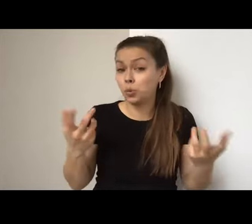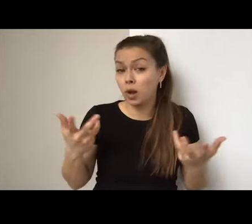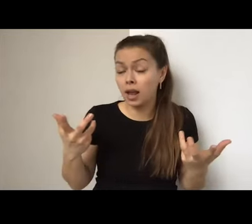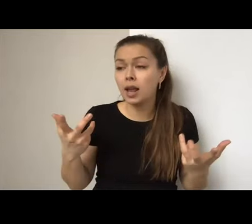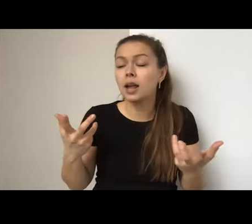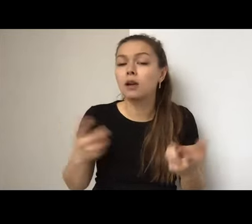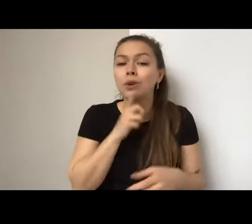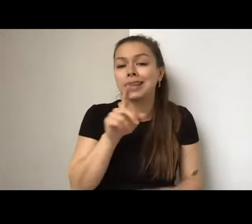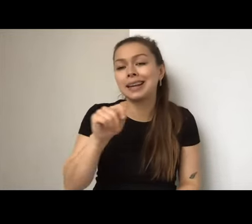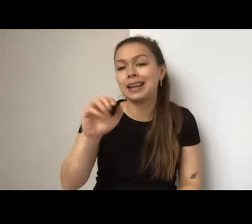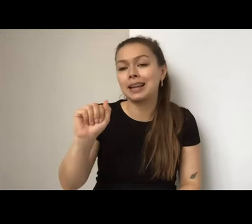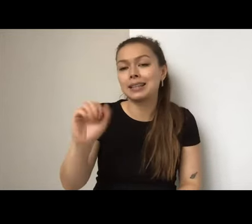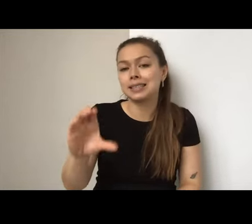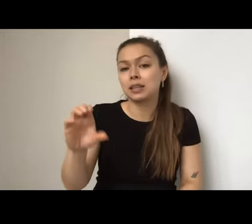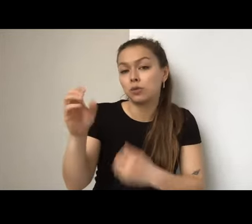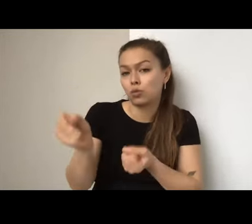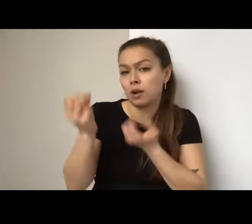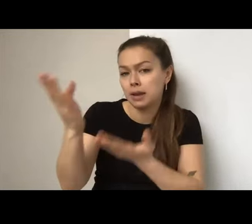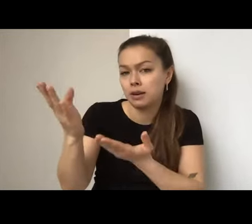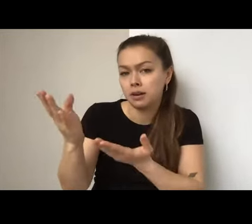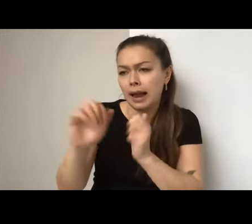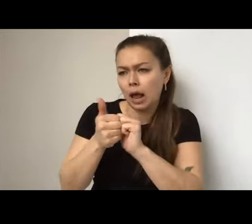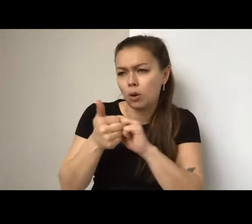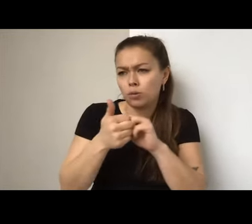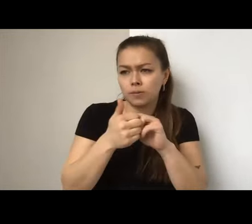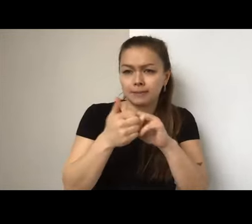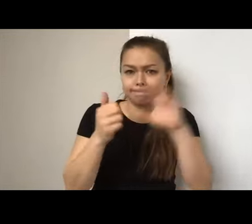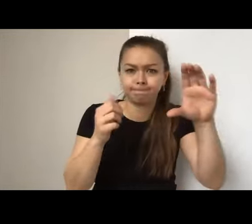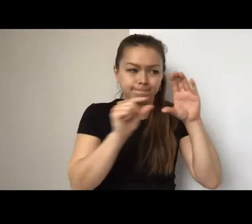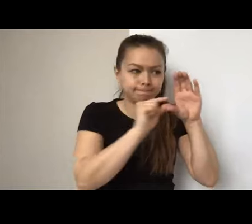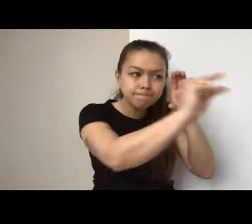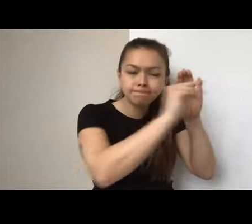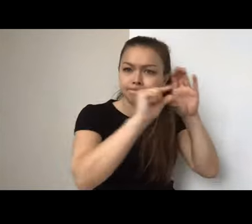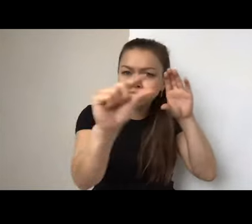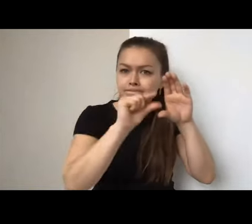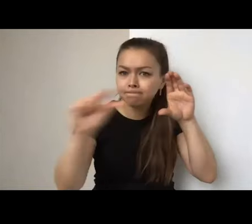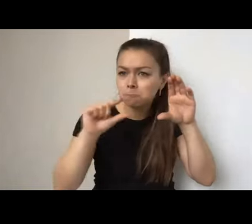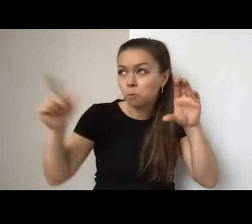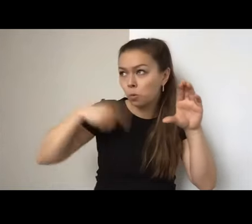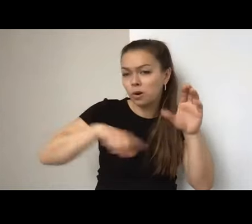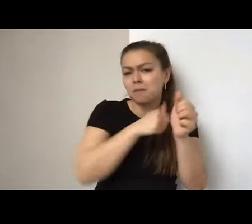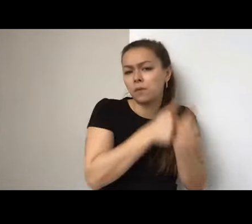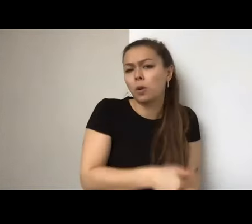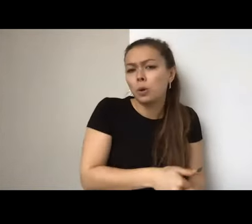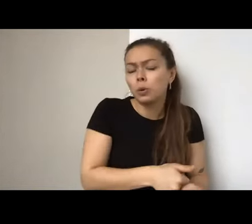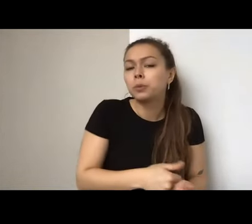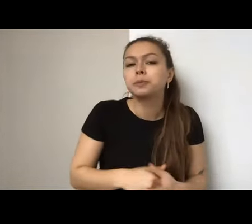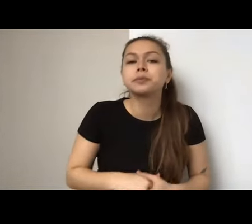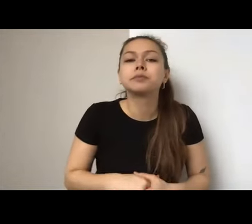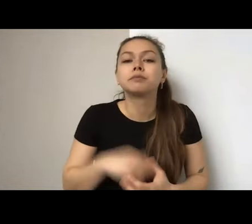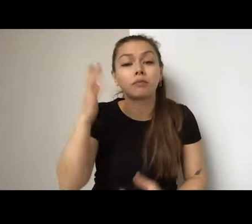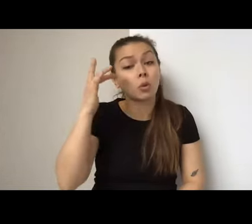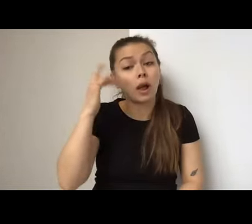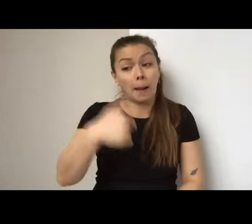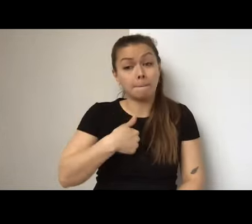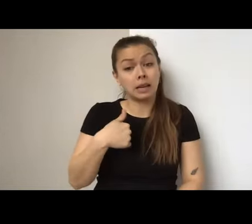from Toronto Arts Council in terms of allocations, um, for having, uh, both, uh, myself, uh, and then my